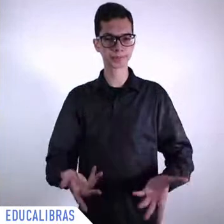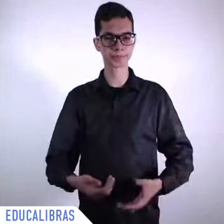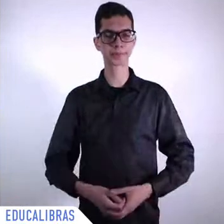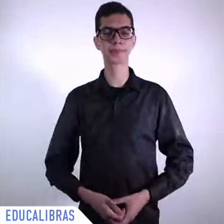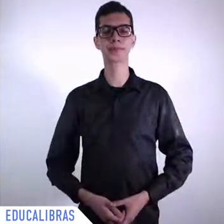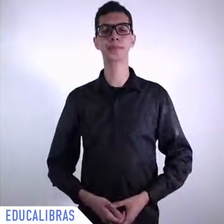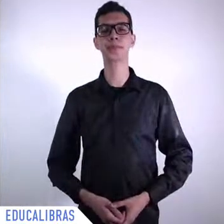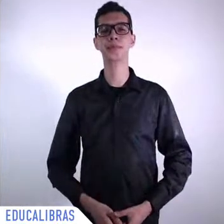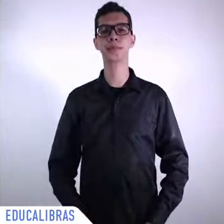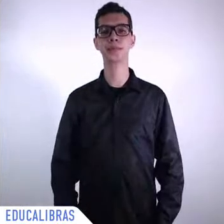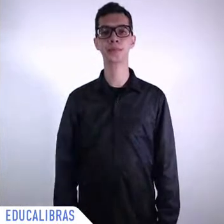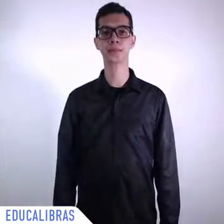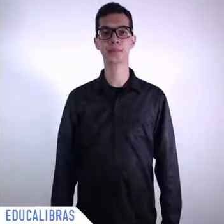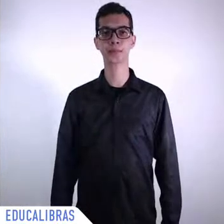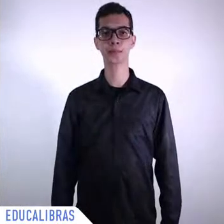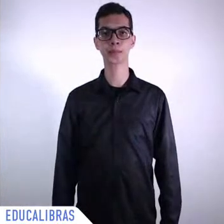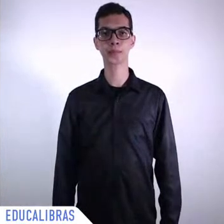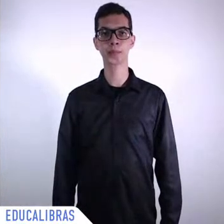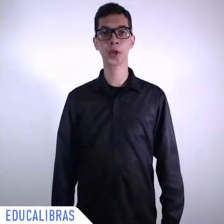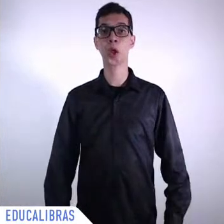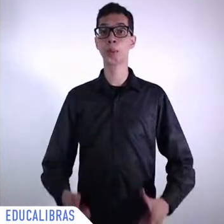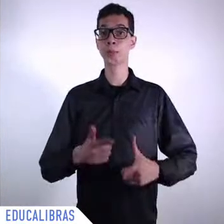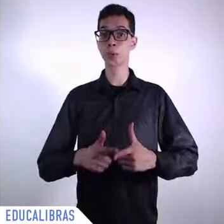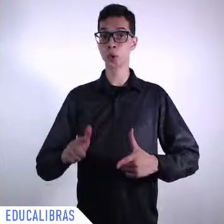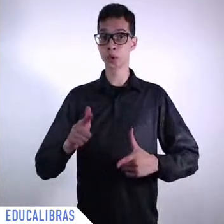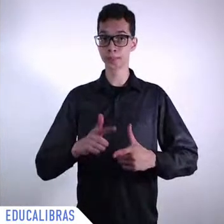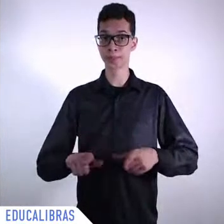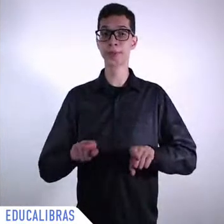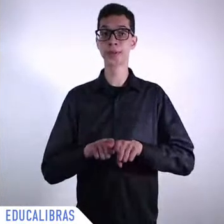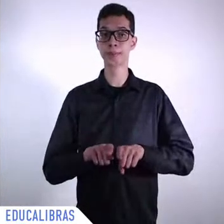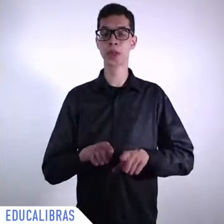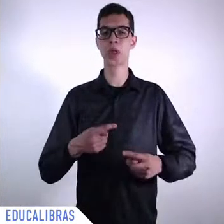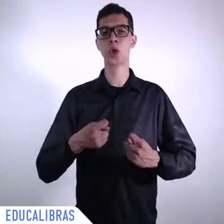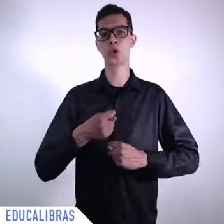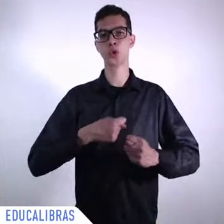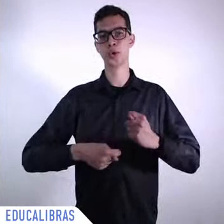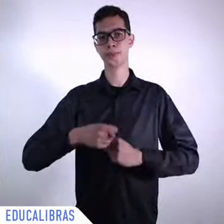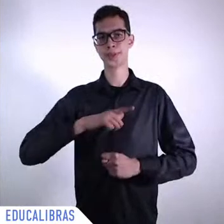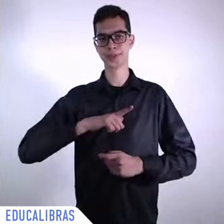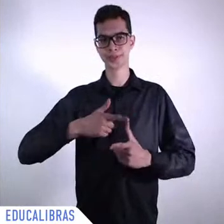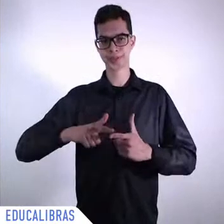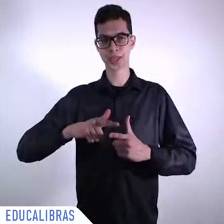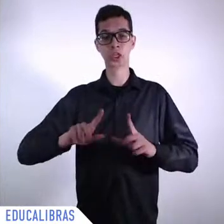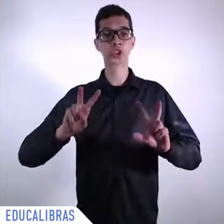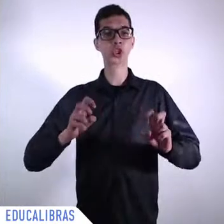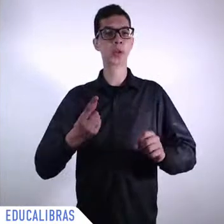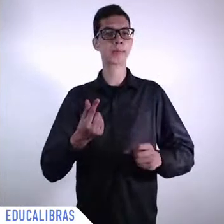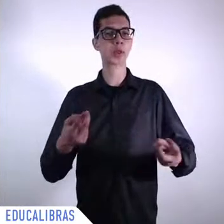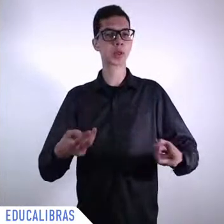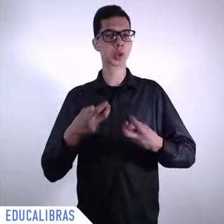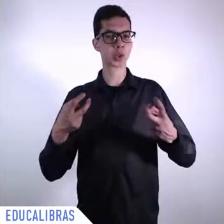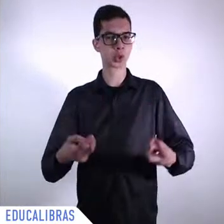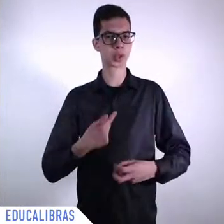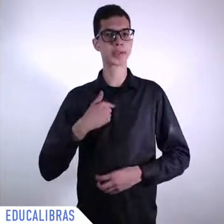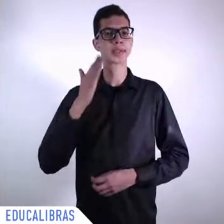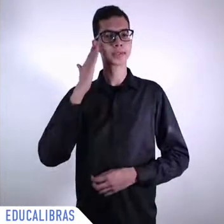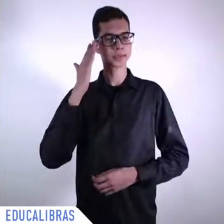profit and we have seen also what happened last year end of last year with the devastating crisis in the Amazon